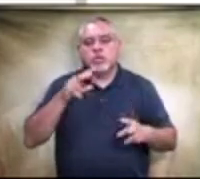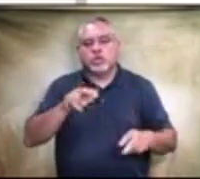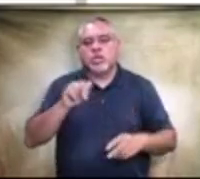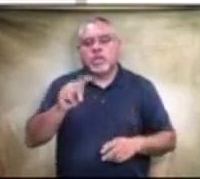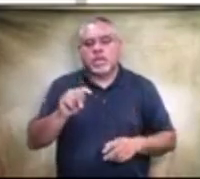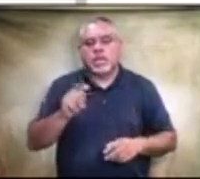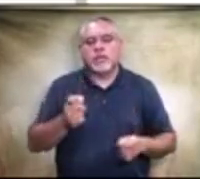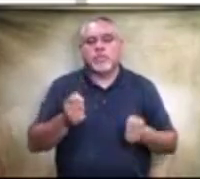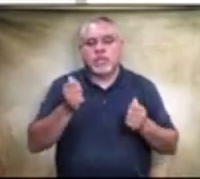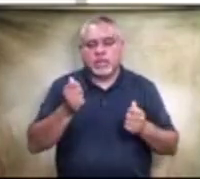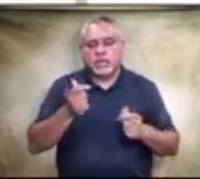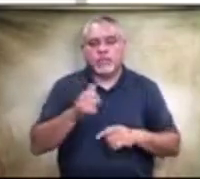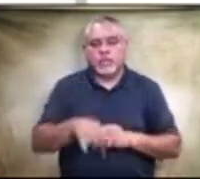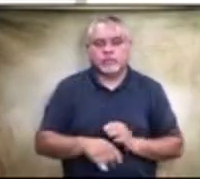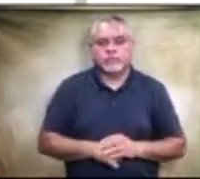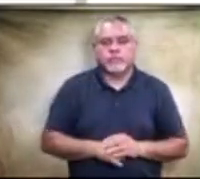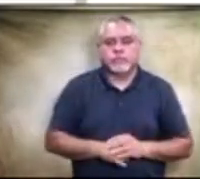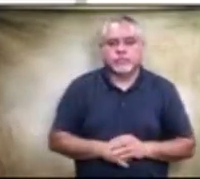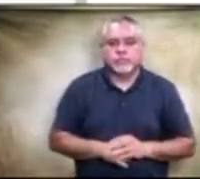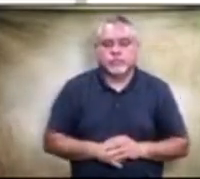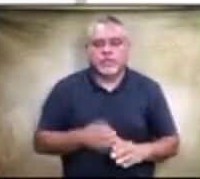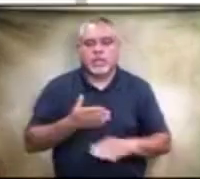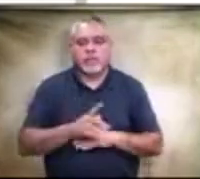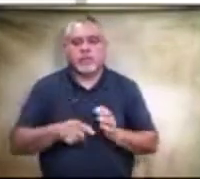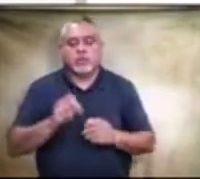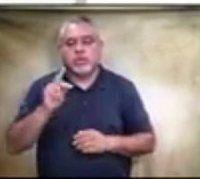after this okay right okay